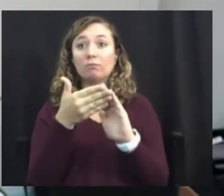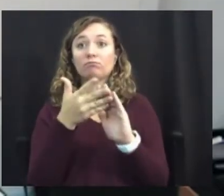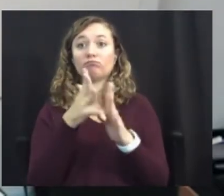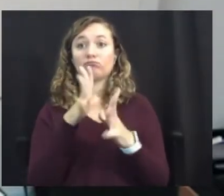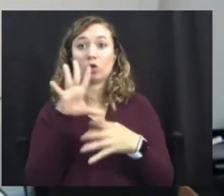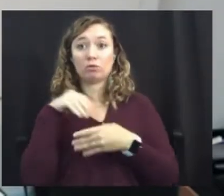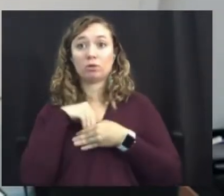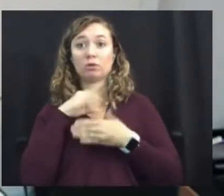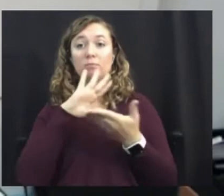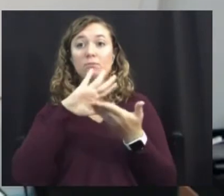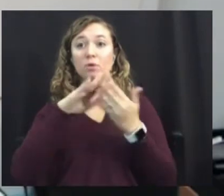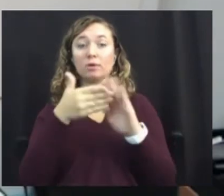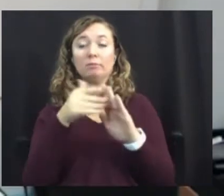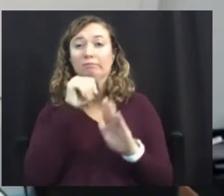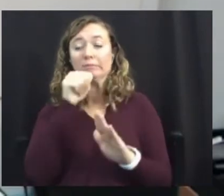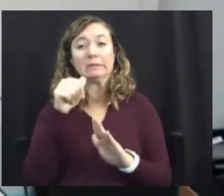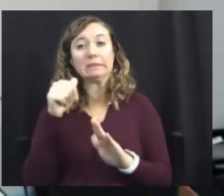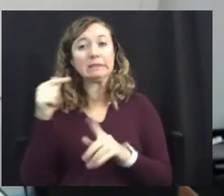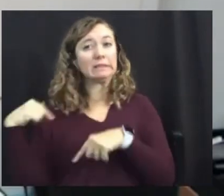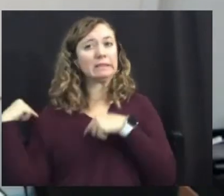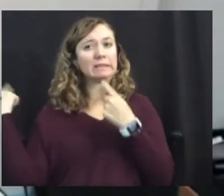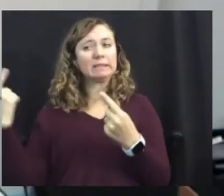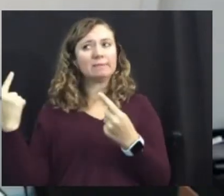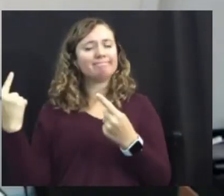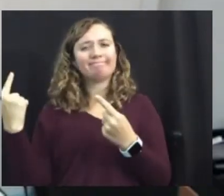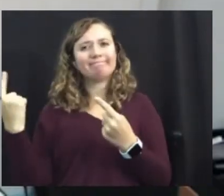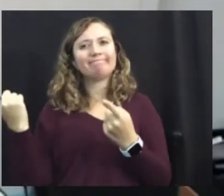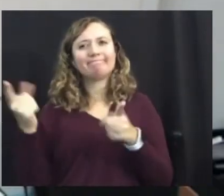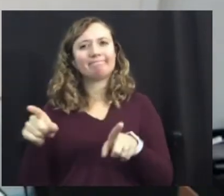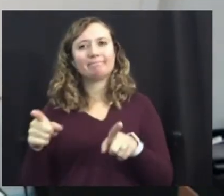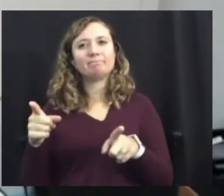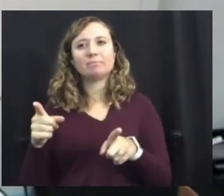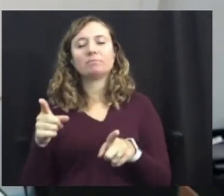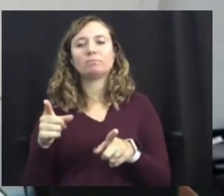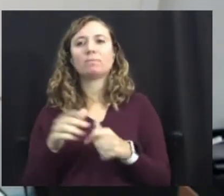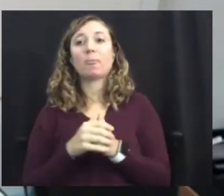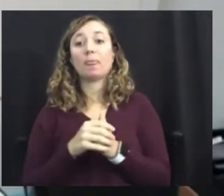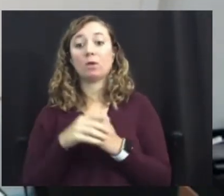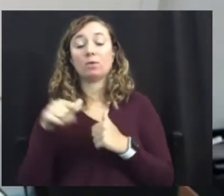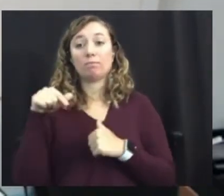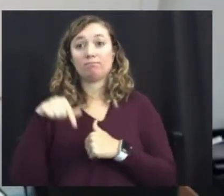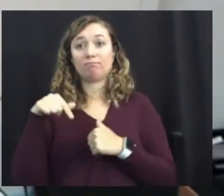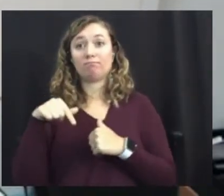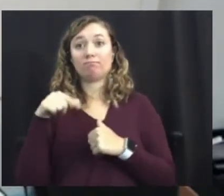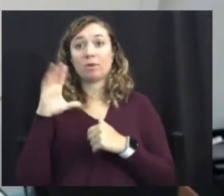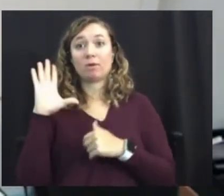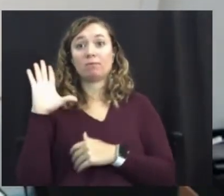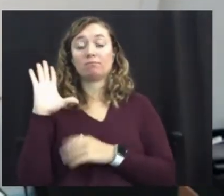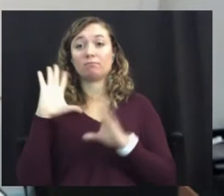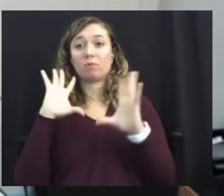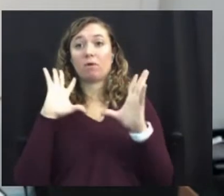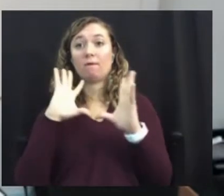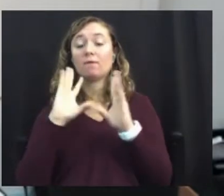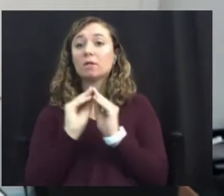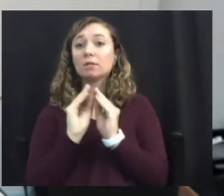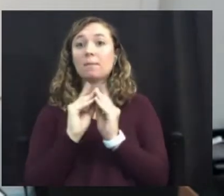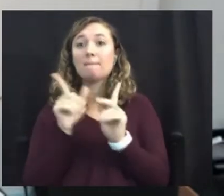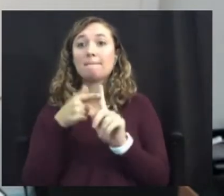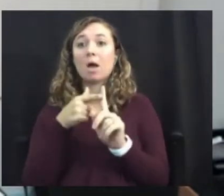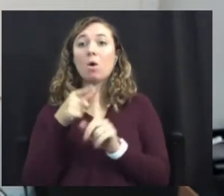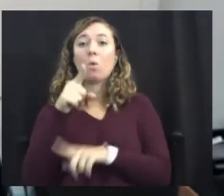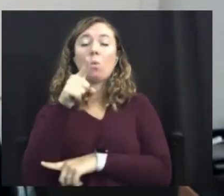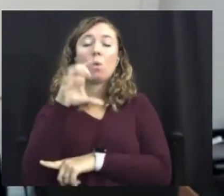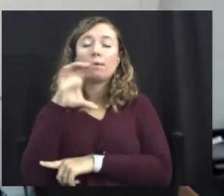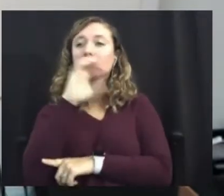hasn't been done so much in the past. So this conference is 100% about autistic voices and will be